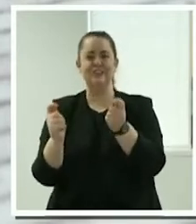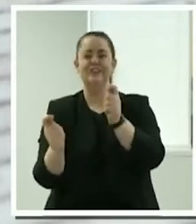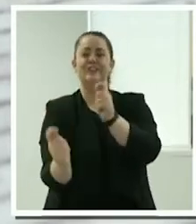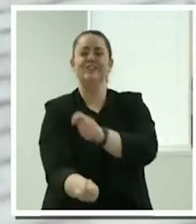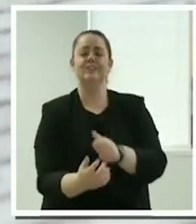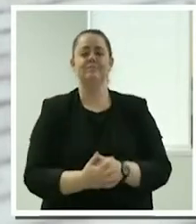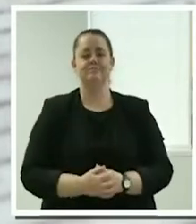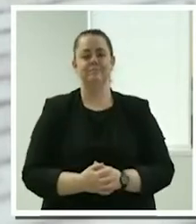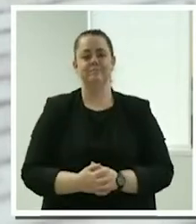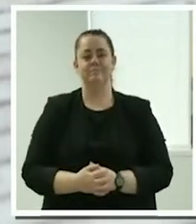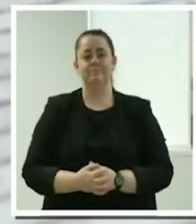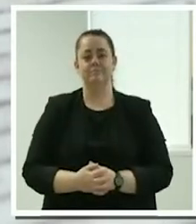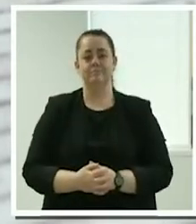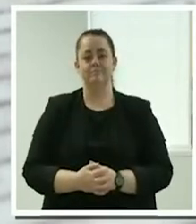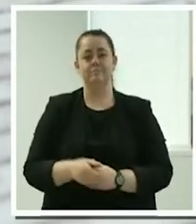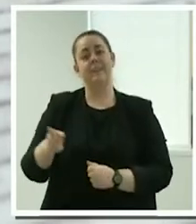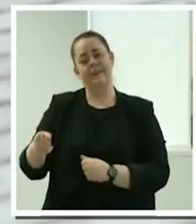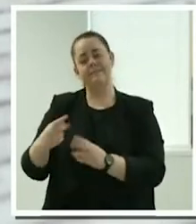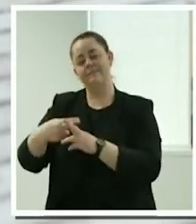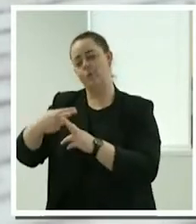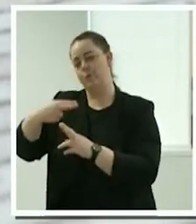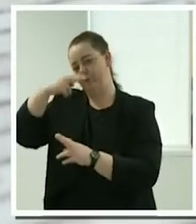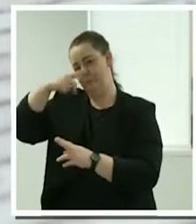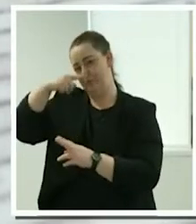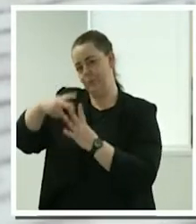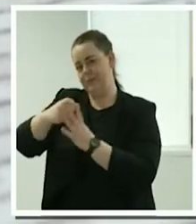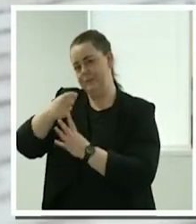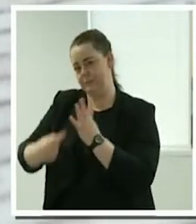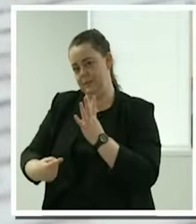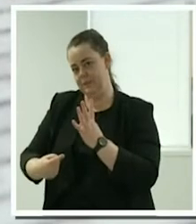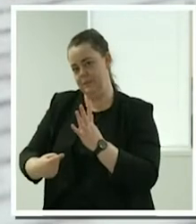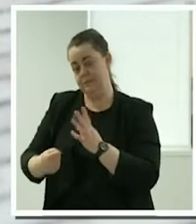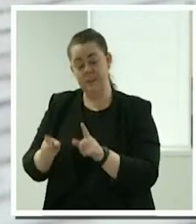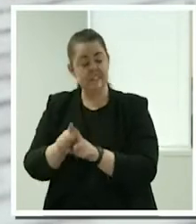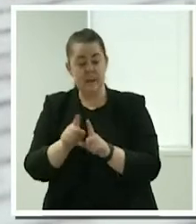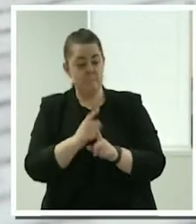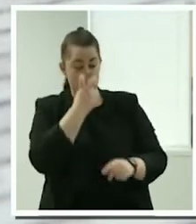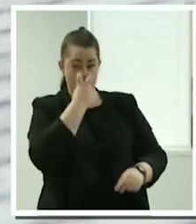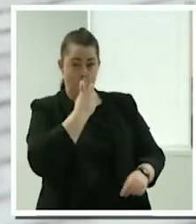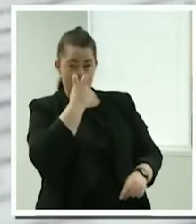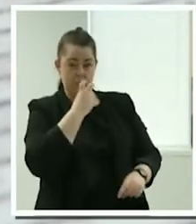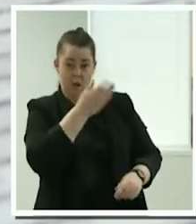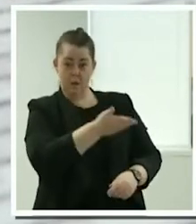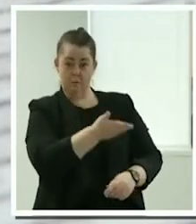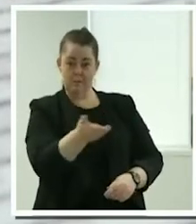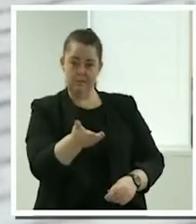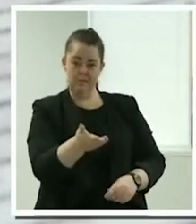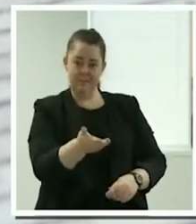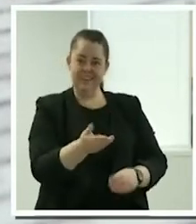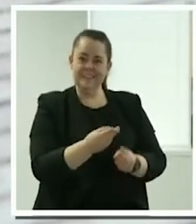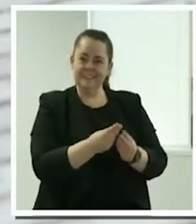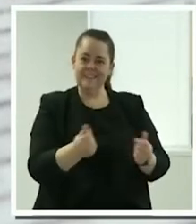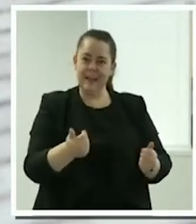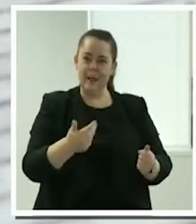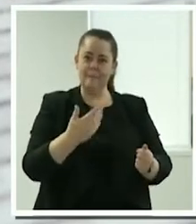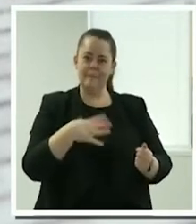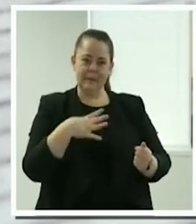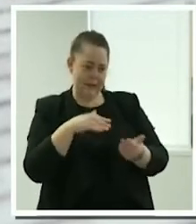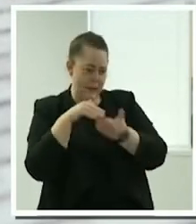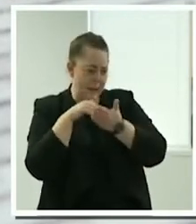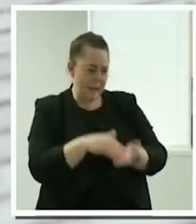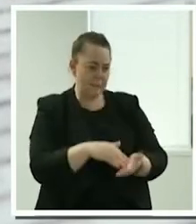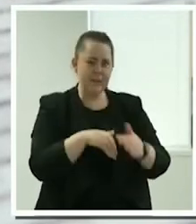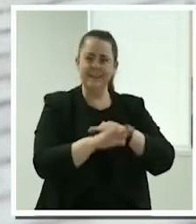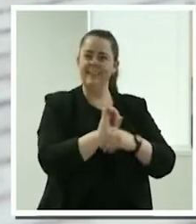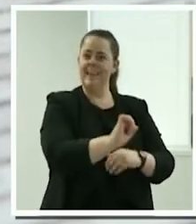with older people, they might require personal care, but also lots are requiring support to maintain their independence in their